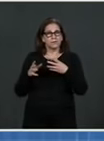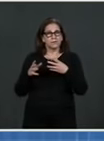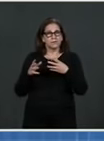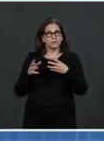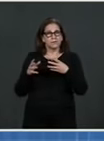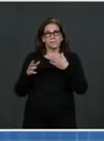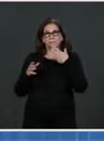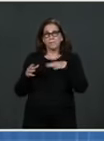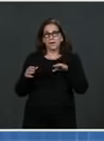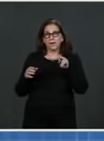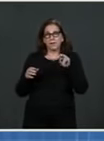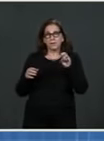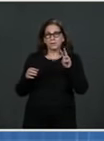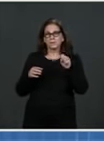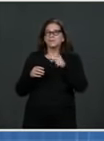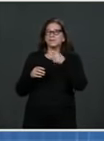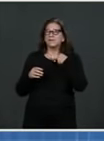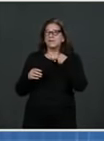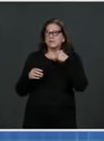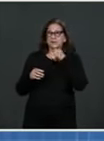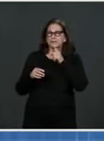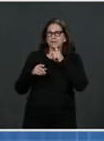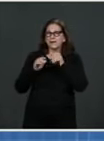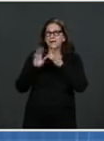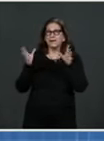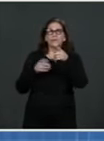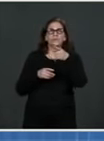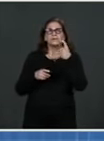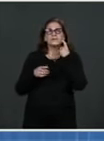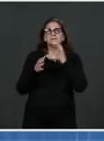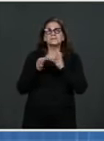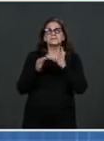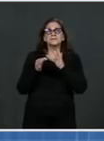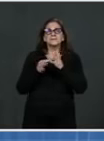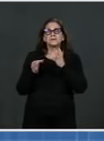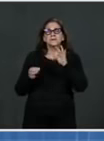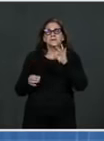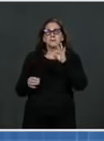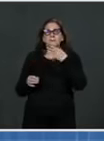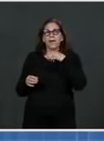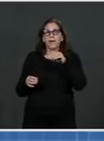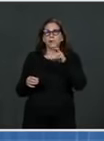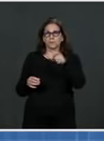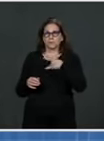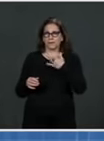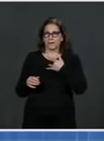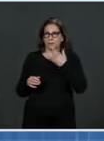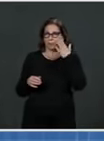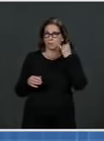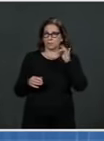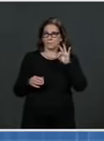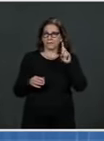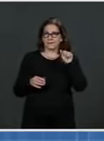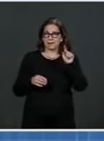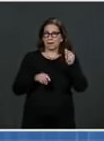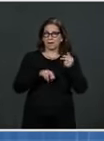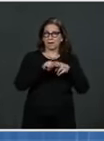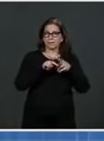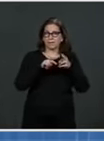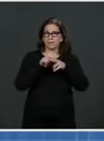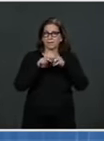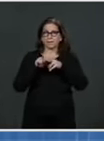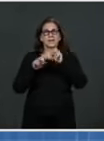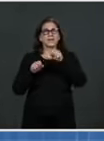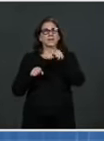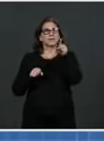causing you to sort of start to feel this way again? And then was curious if you guys can discuss what is the